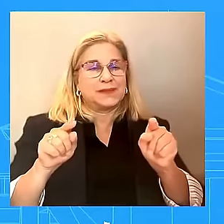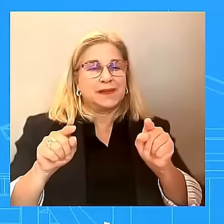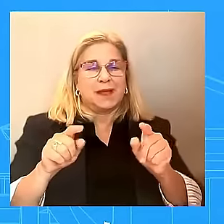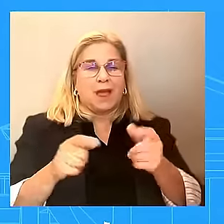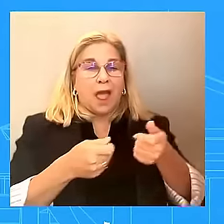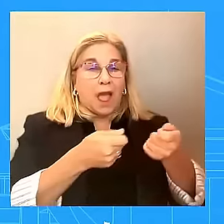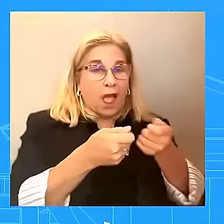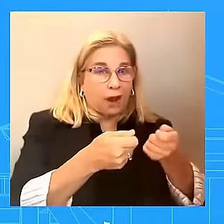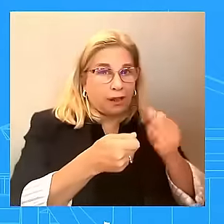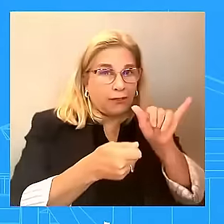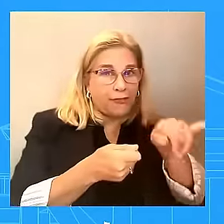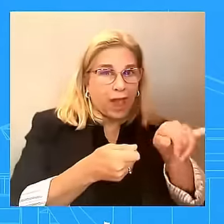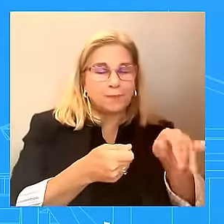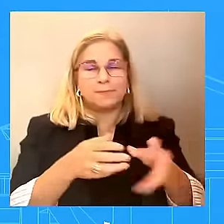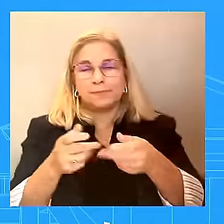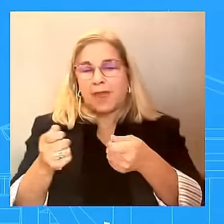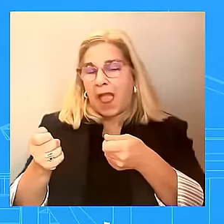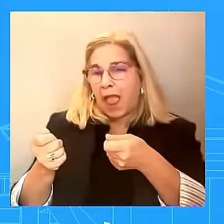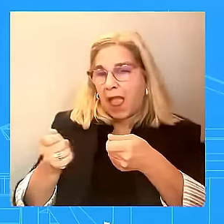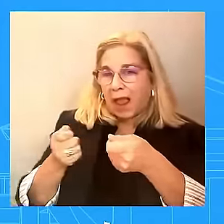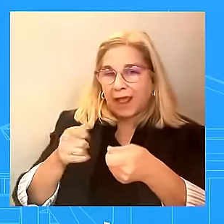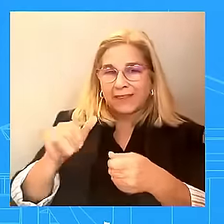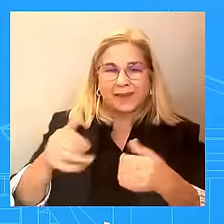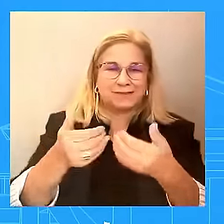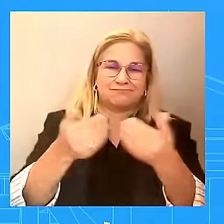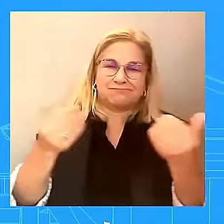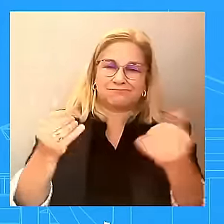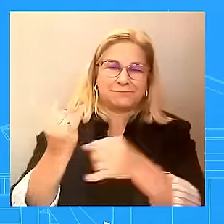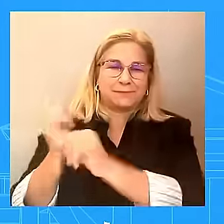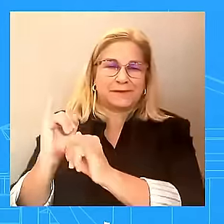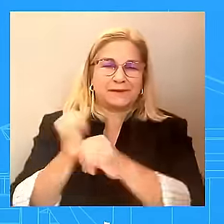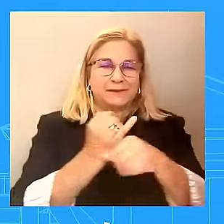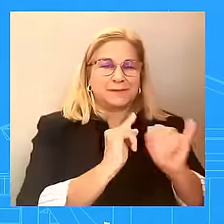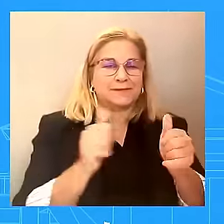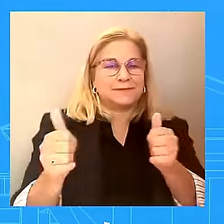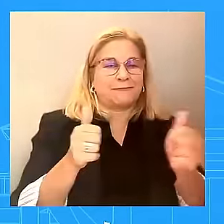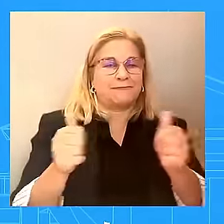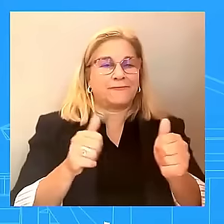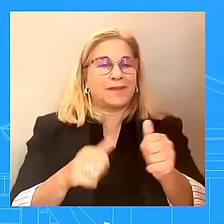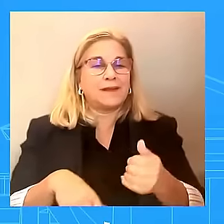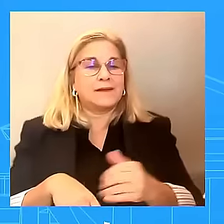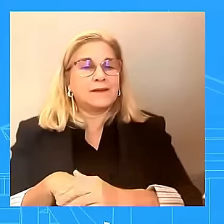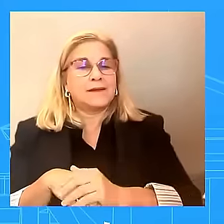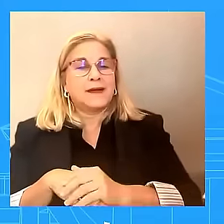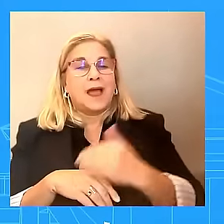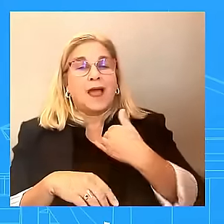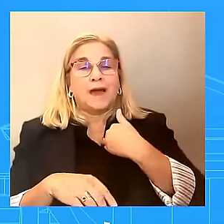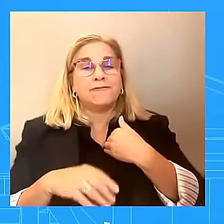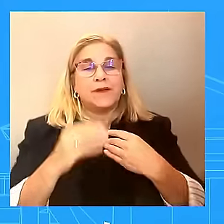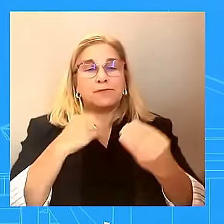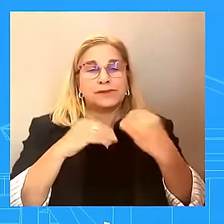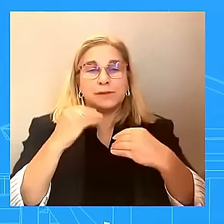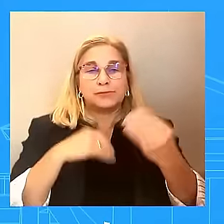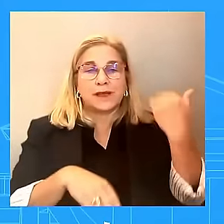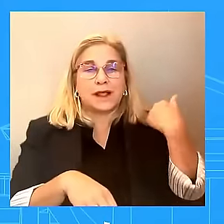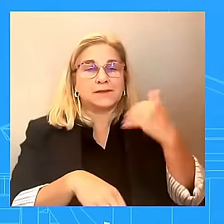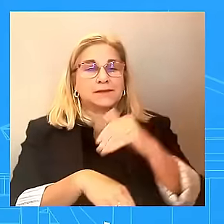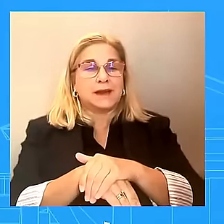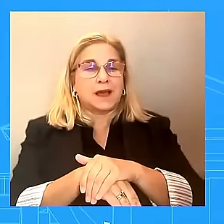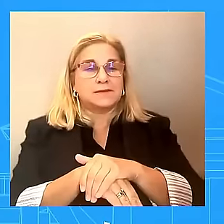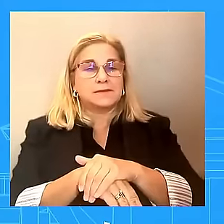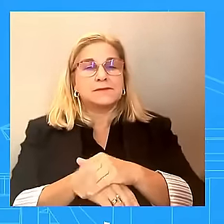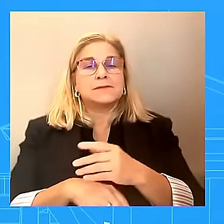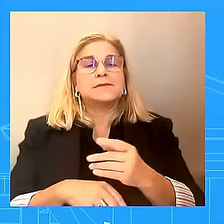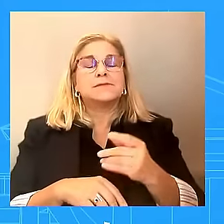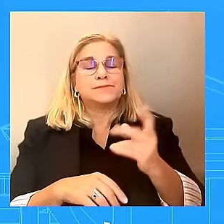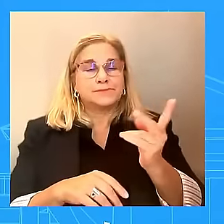at a reception last night with the President at the Met. Did they talk? I can confirm to you that the President did not see the Mayor